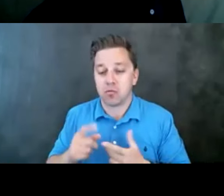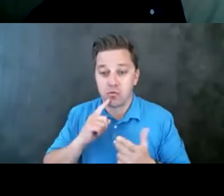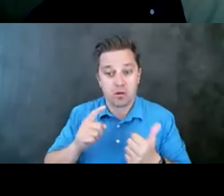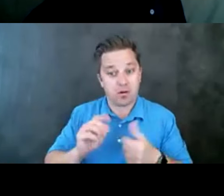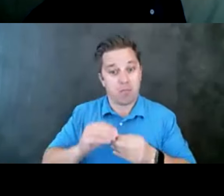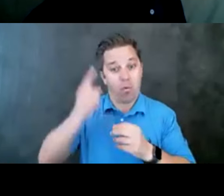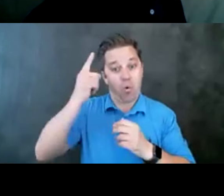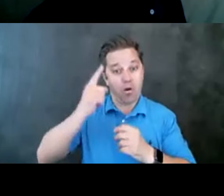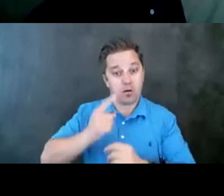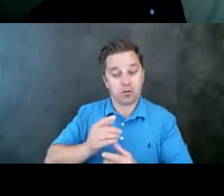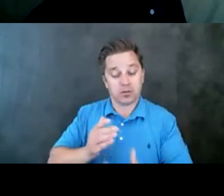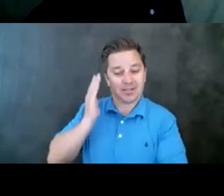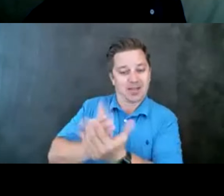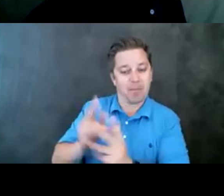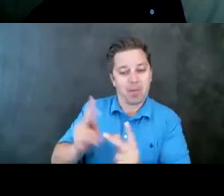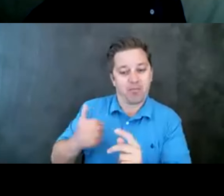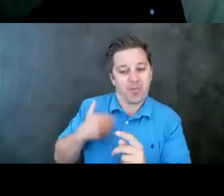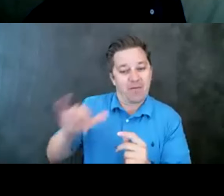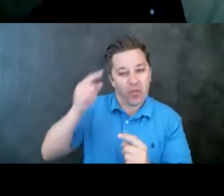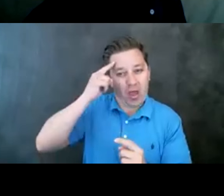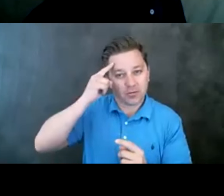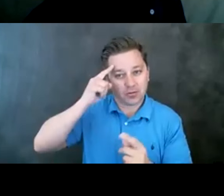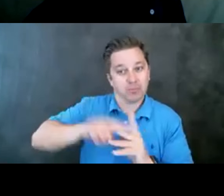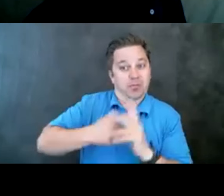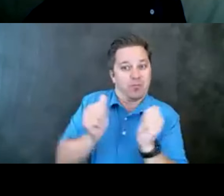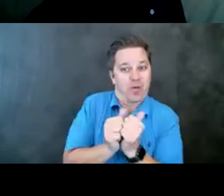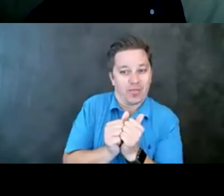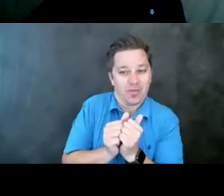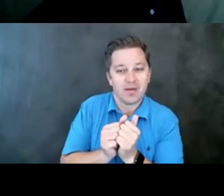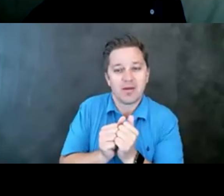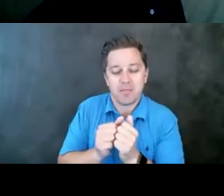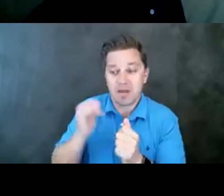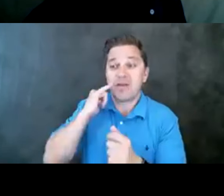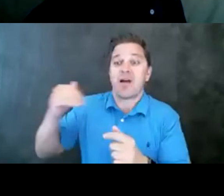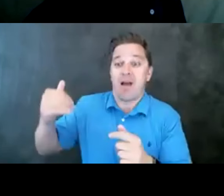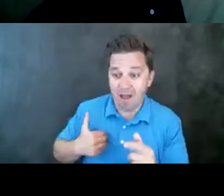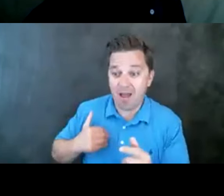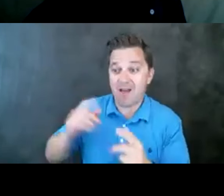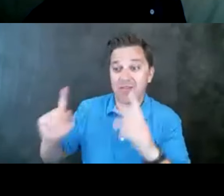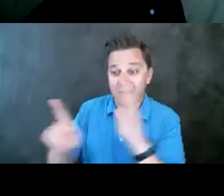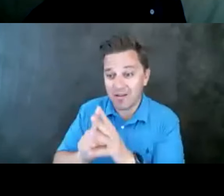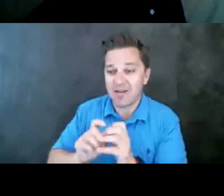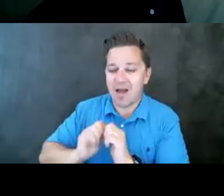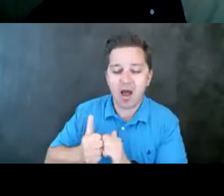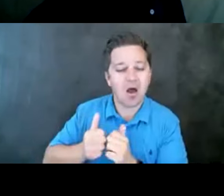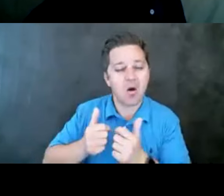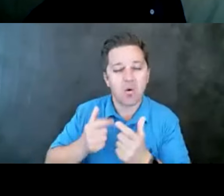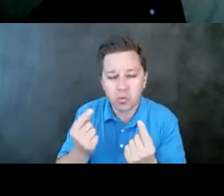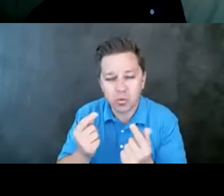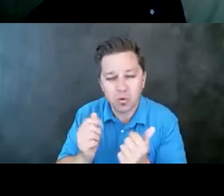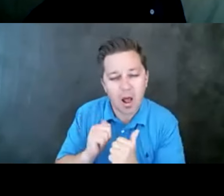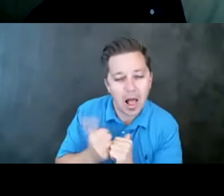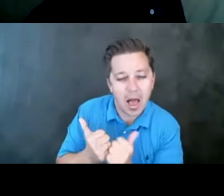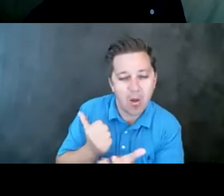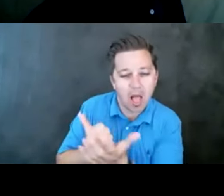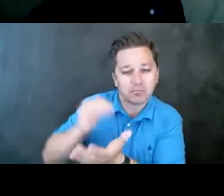but when those progress into plans and actions, we want to take steps to be able to reduce that. So again,